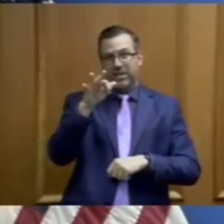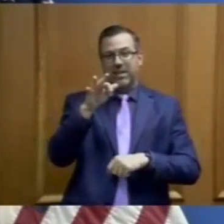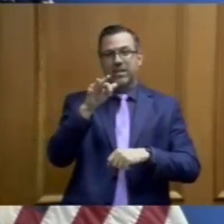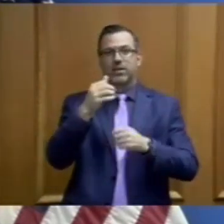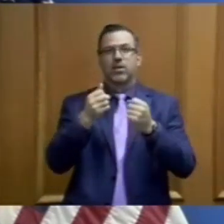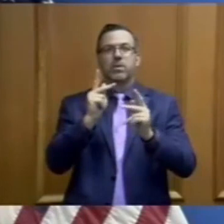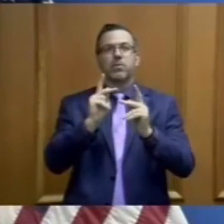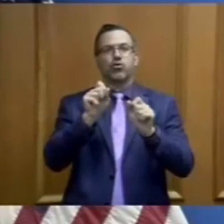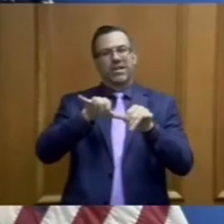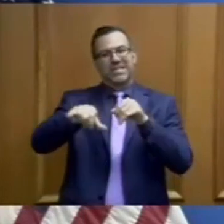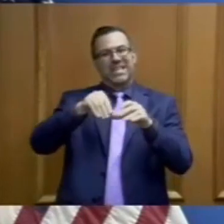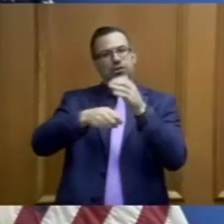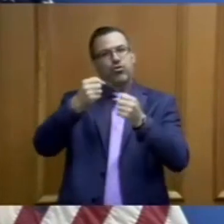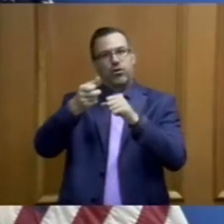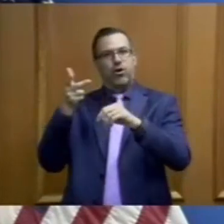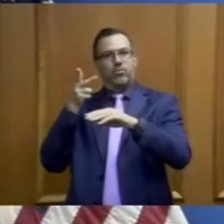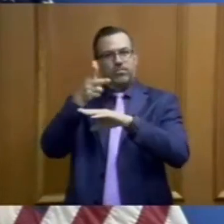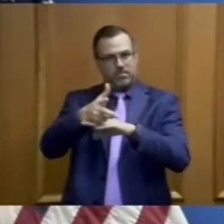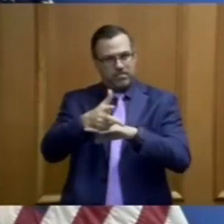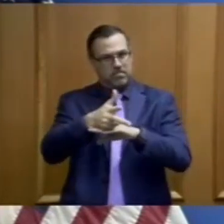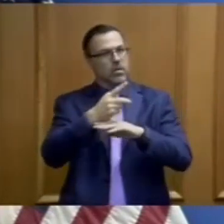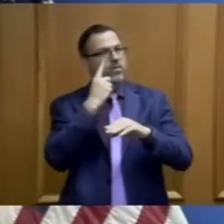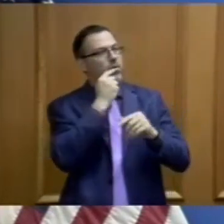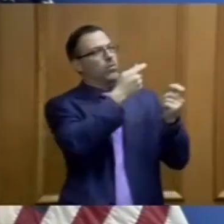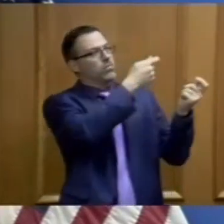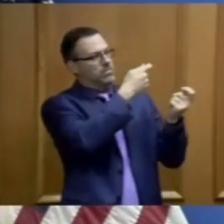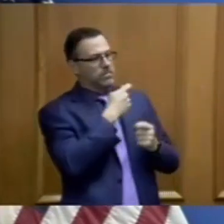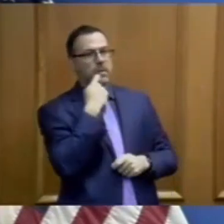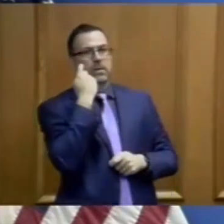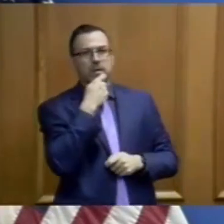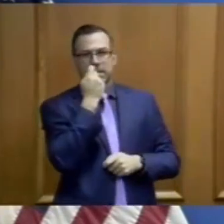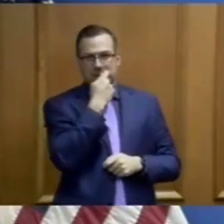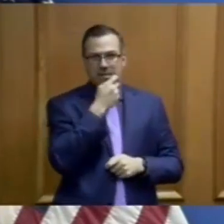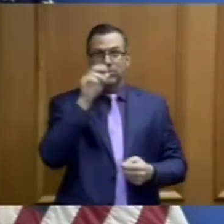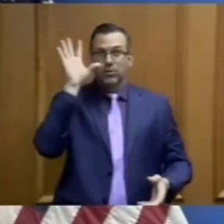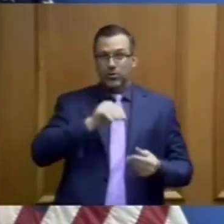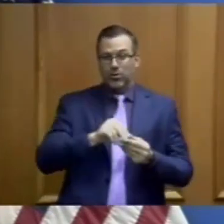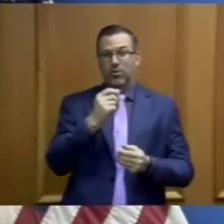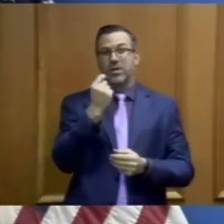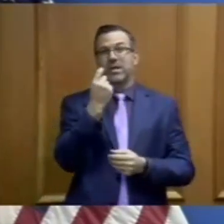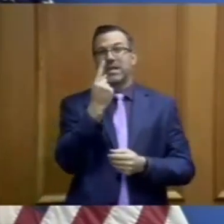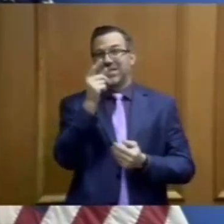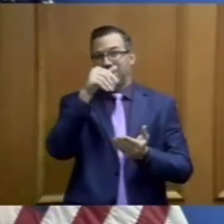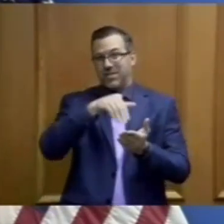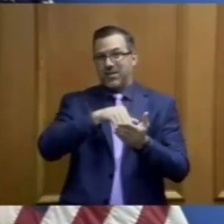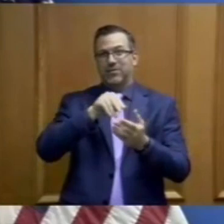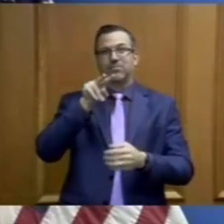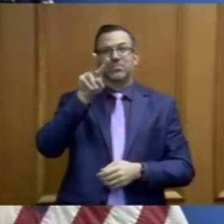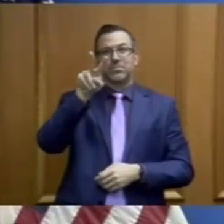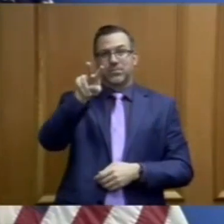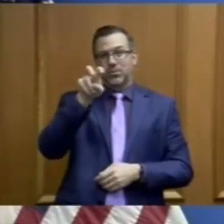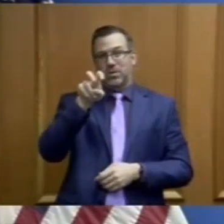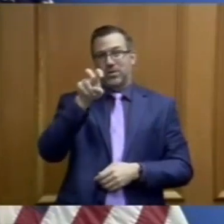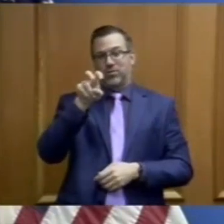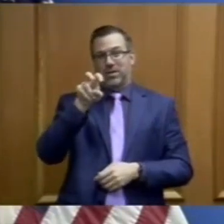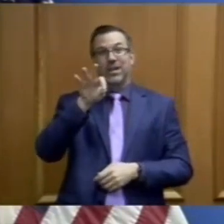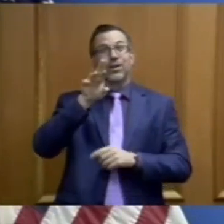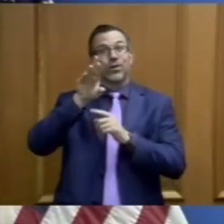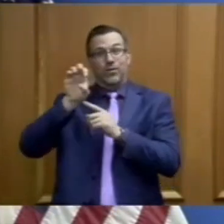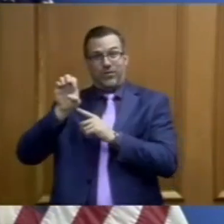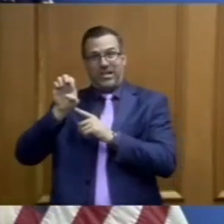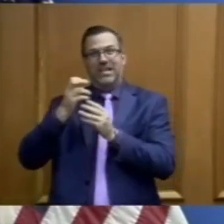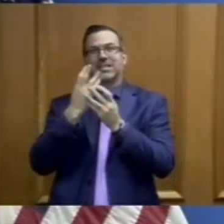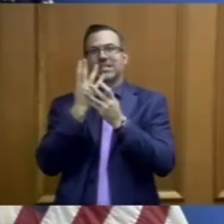state. We conducted more than 11,200 free tests for Tennesseans, many of which